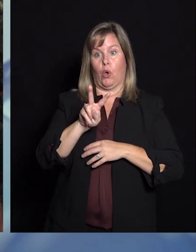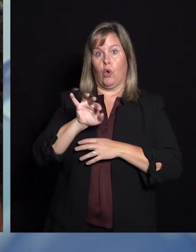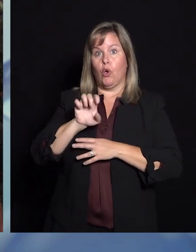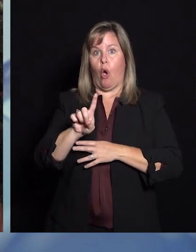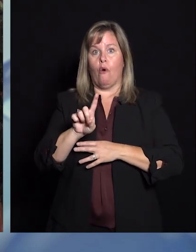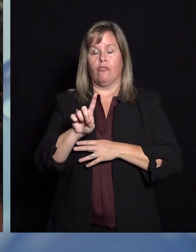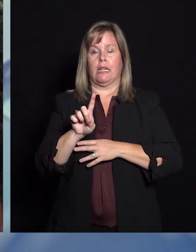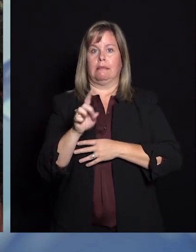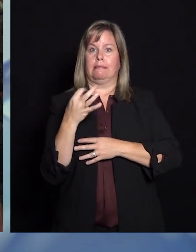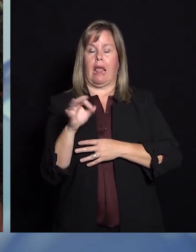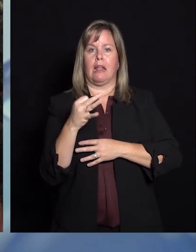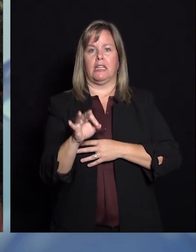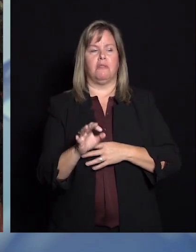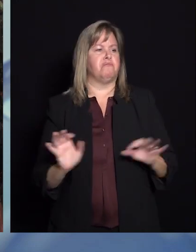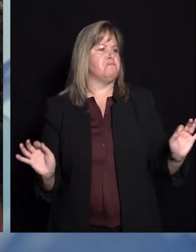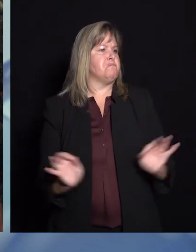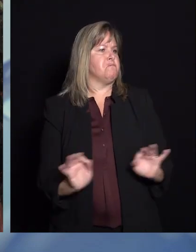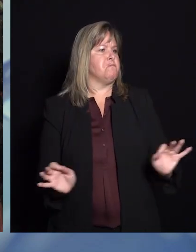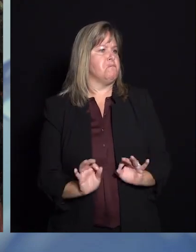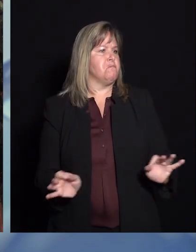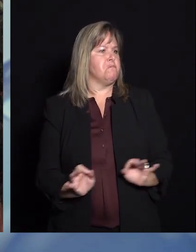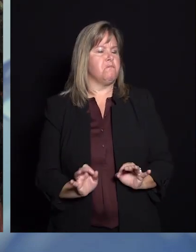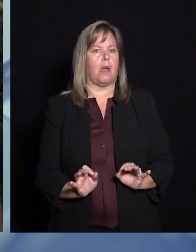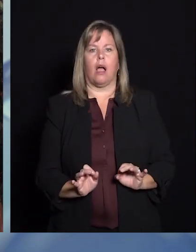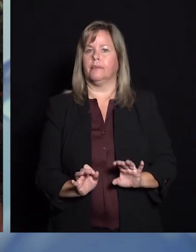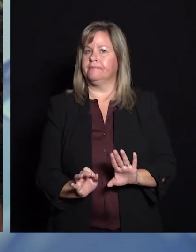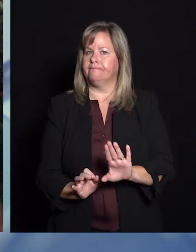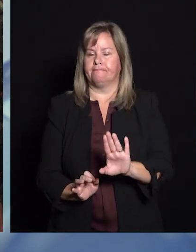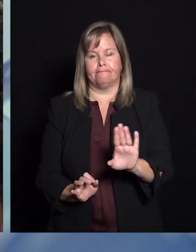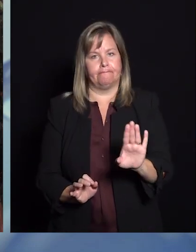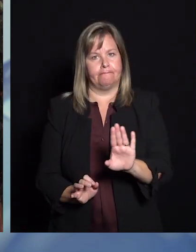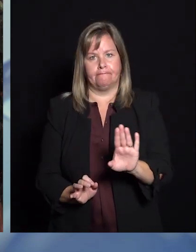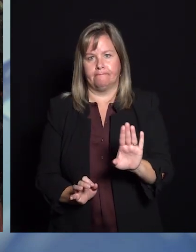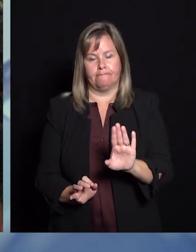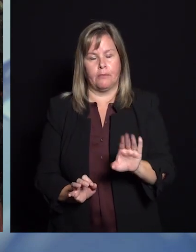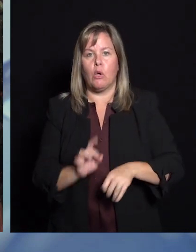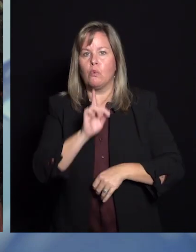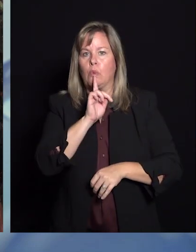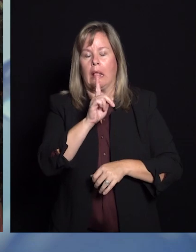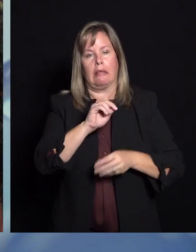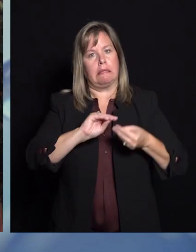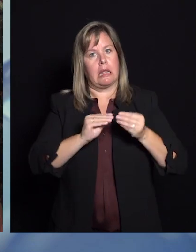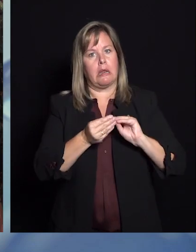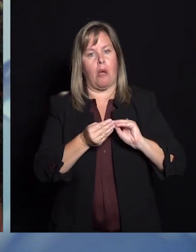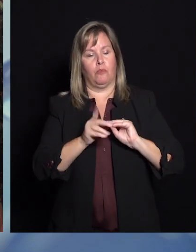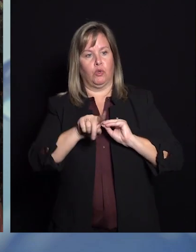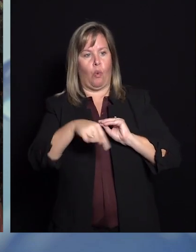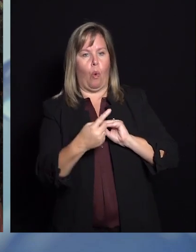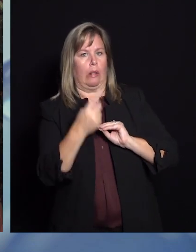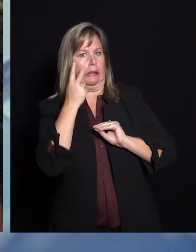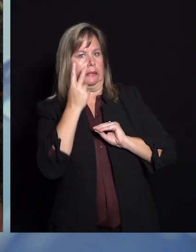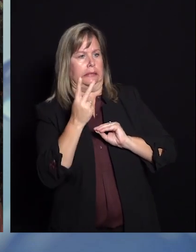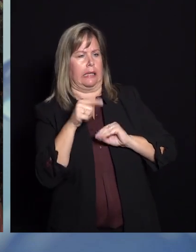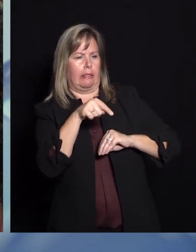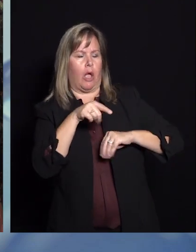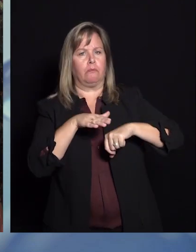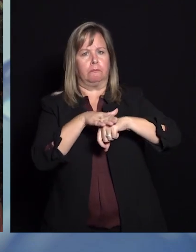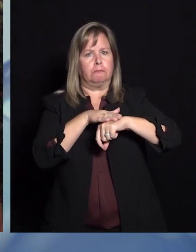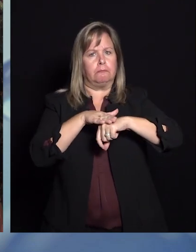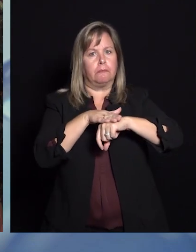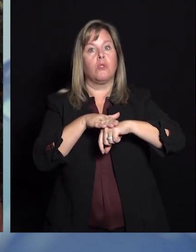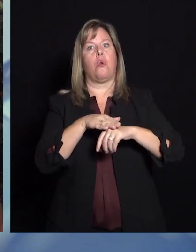-19, not a big deal. Well, I want to caution people there's more to this than what first meets the eye.